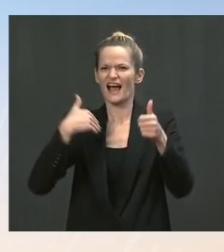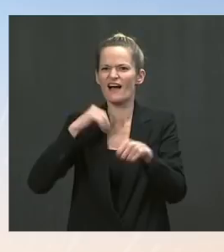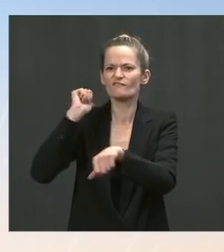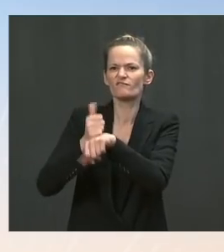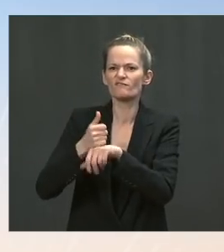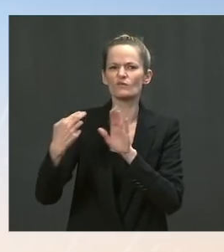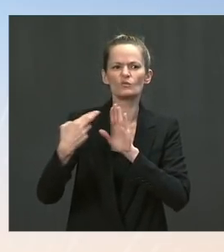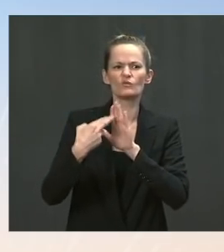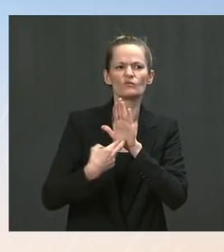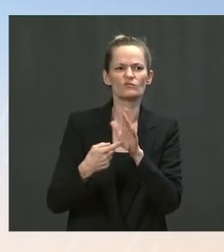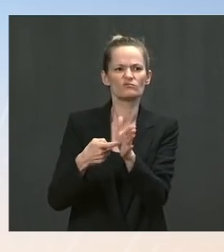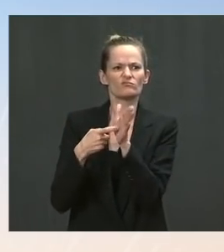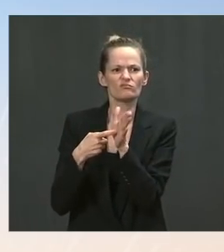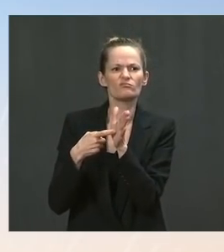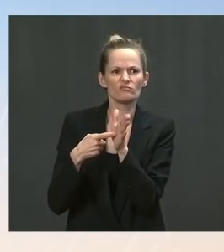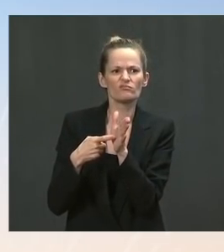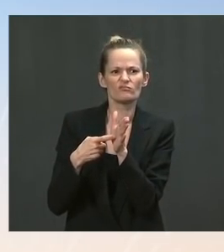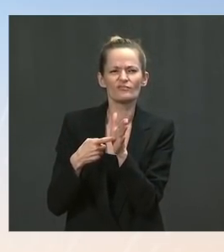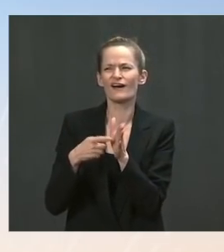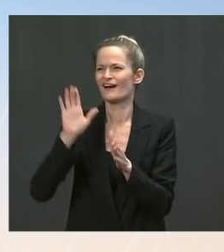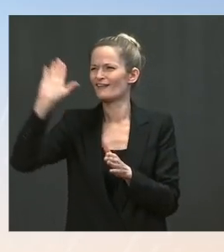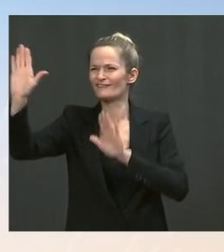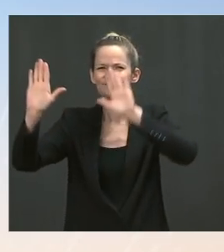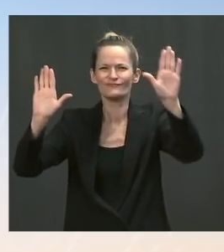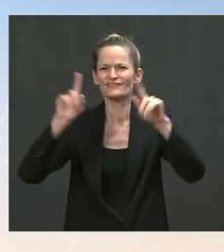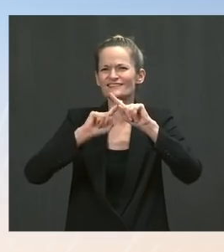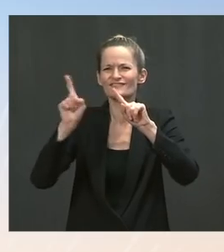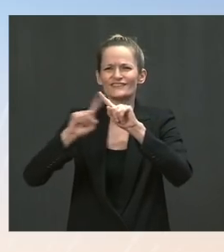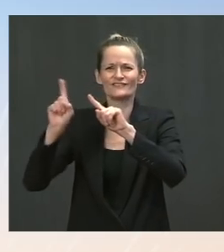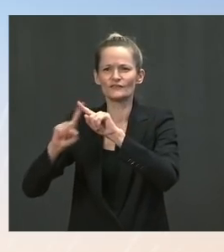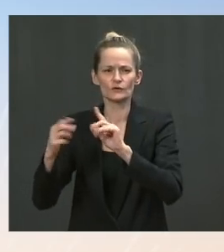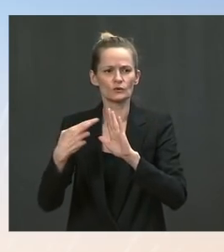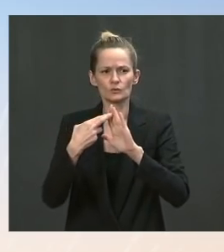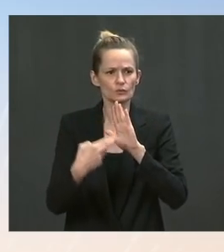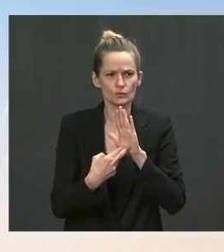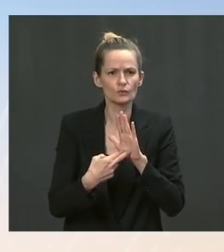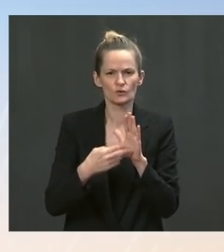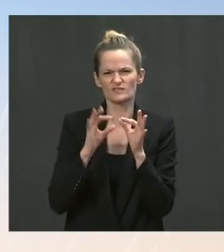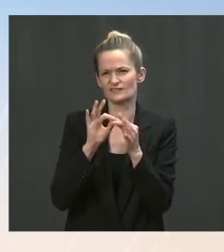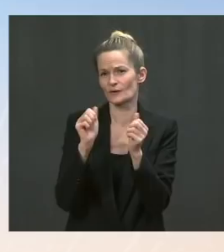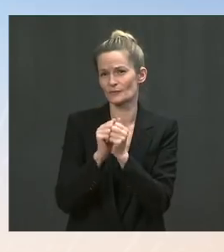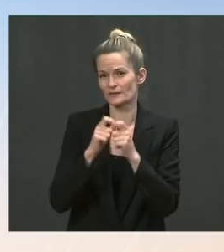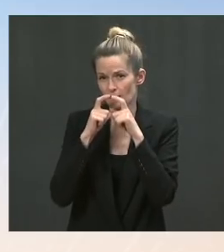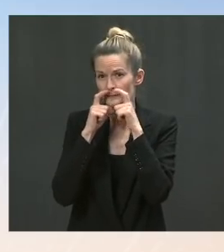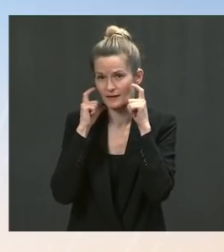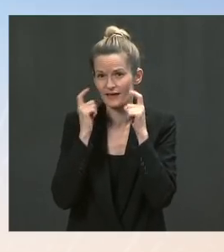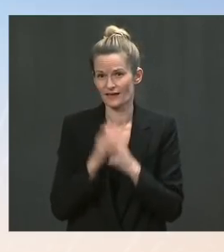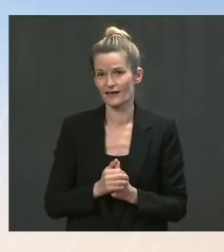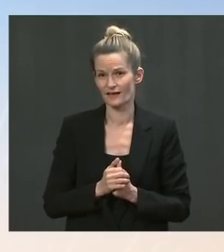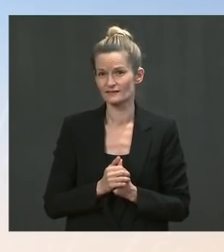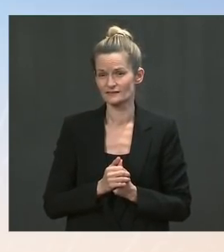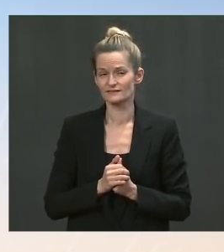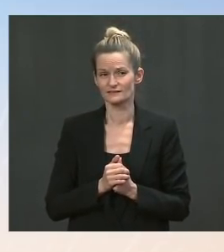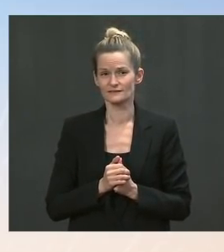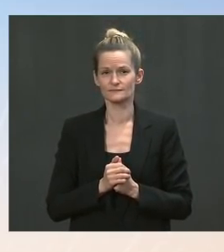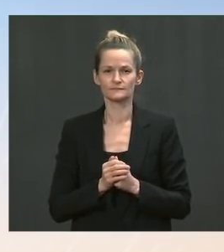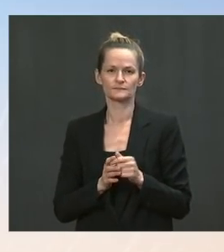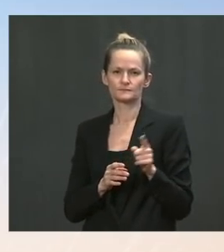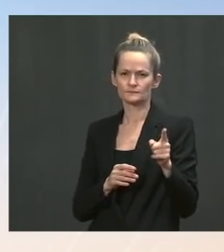impossible. And that is certainly concerning to us. And another COVID one for you. The President, a few minutes ago, said that additional